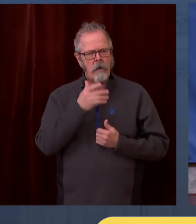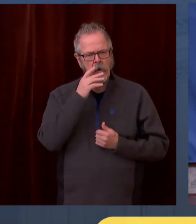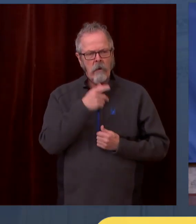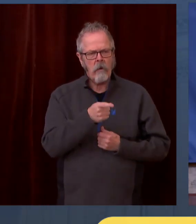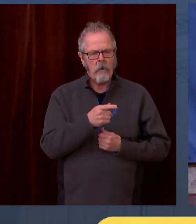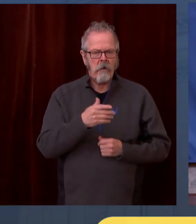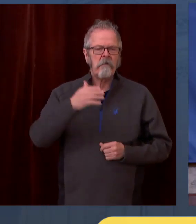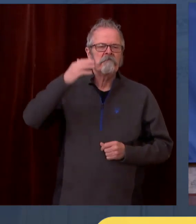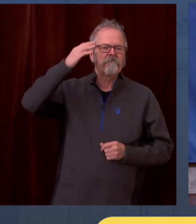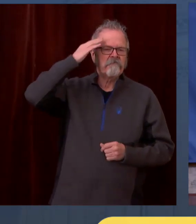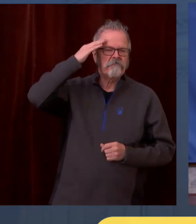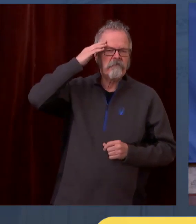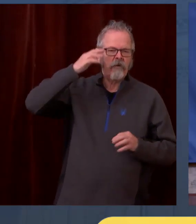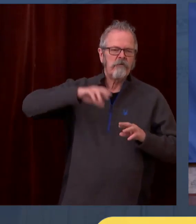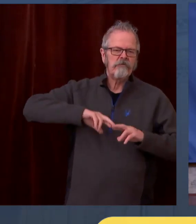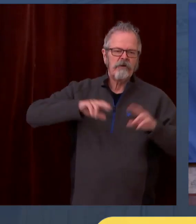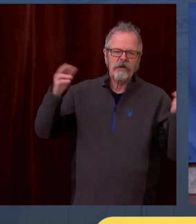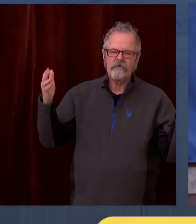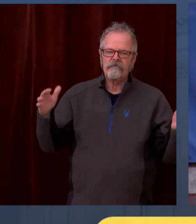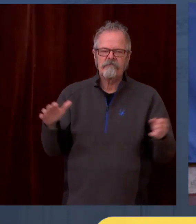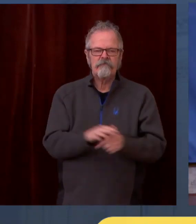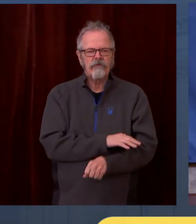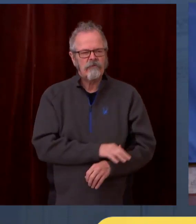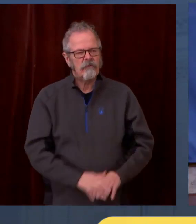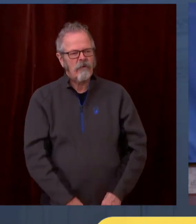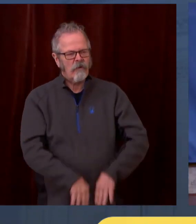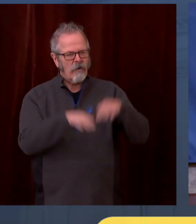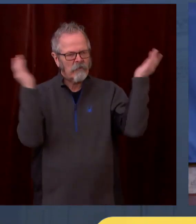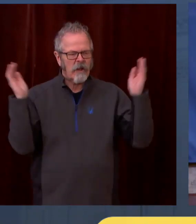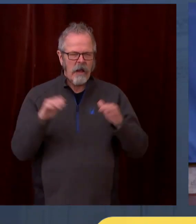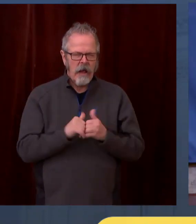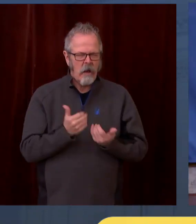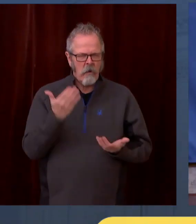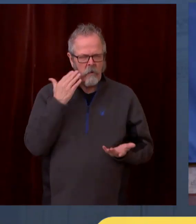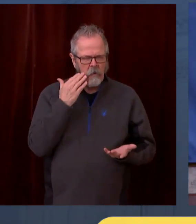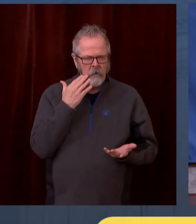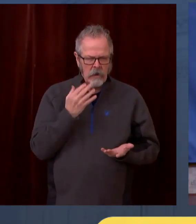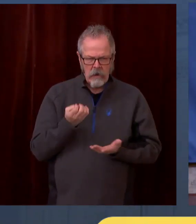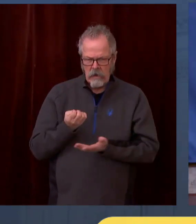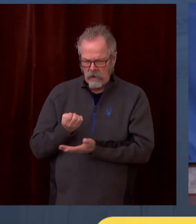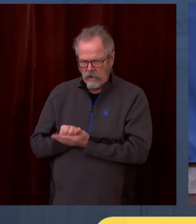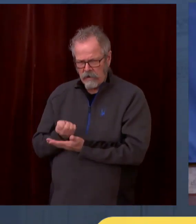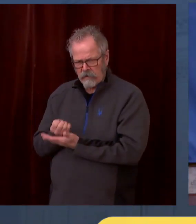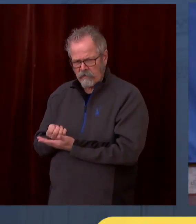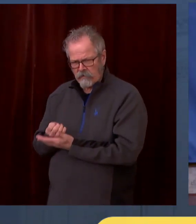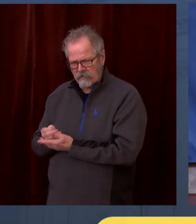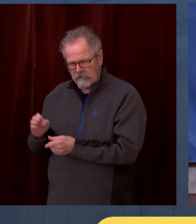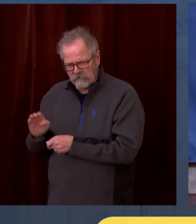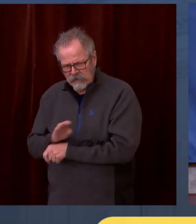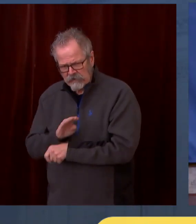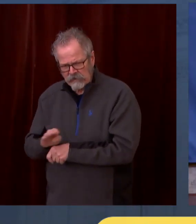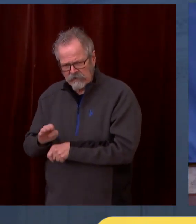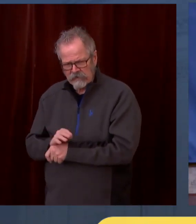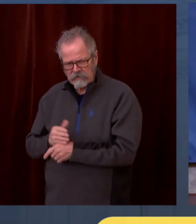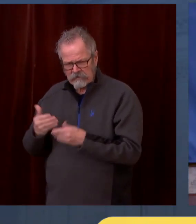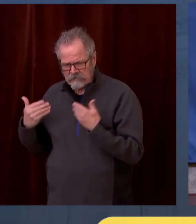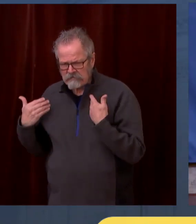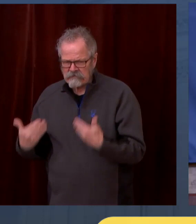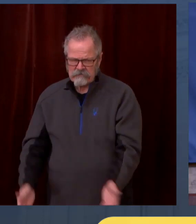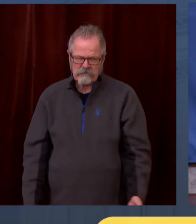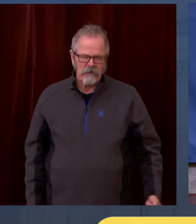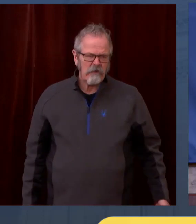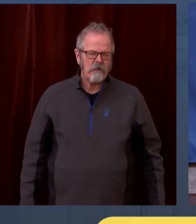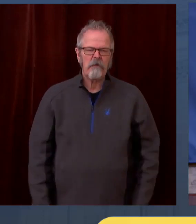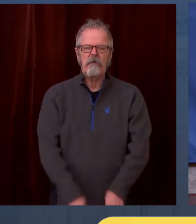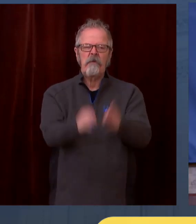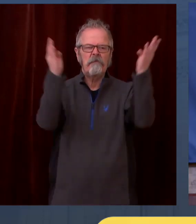Essex, this is a question we've been discussing for a year now. And I always give the most accurate,